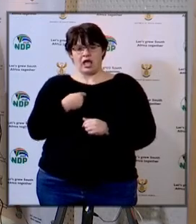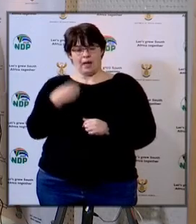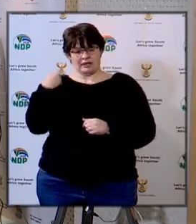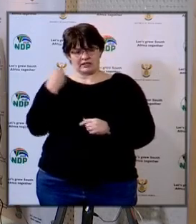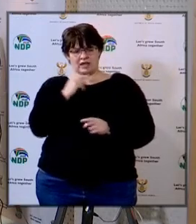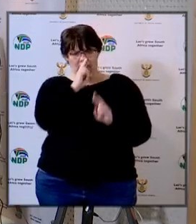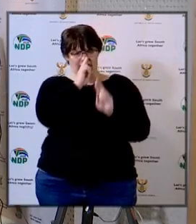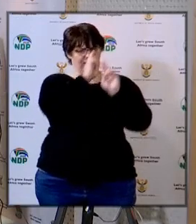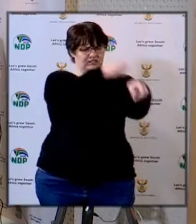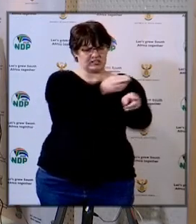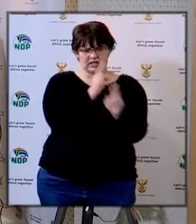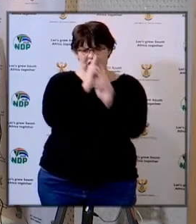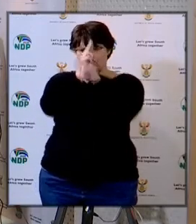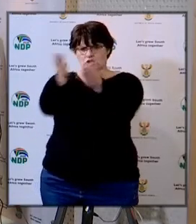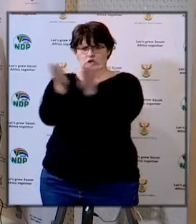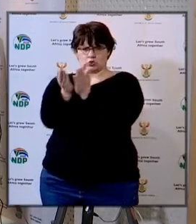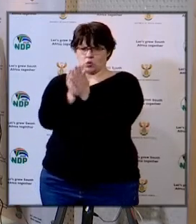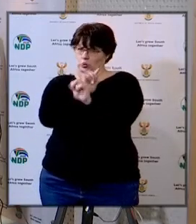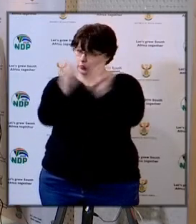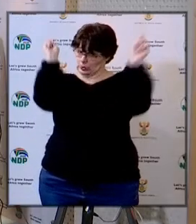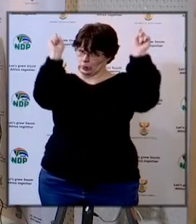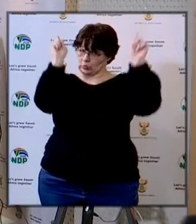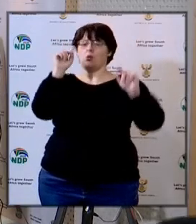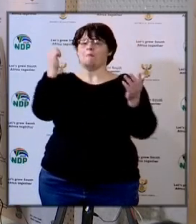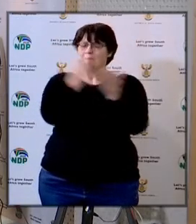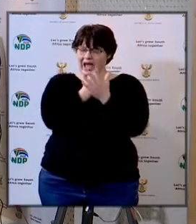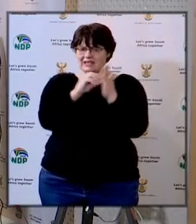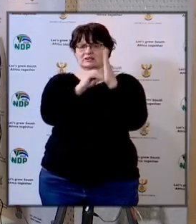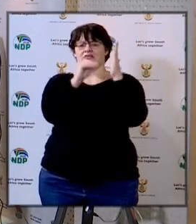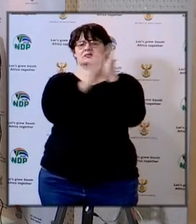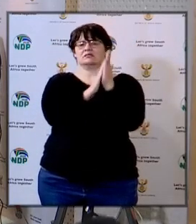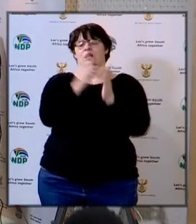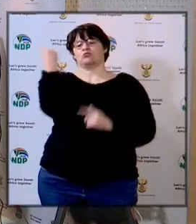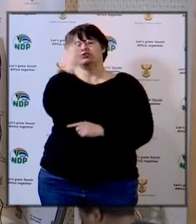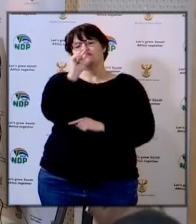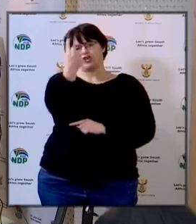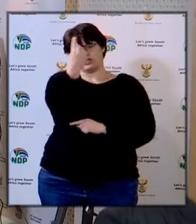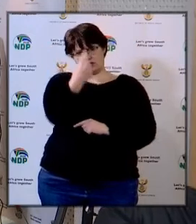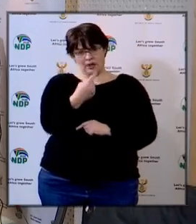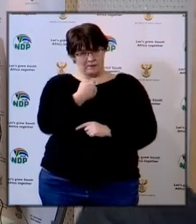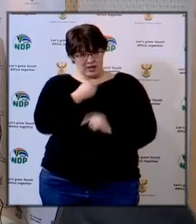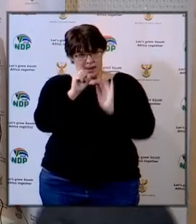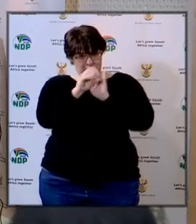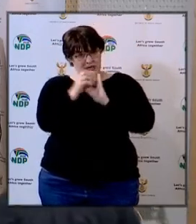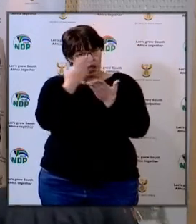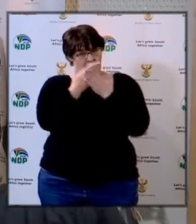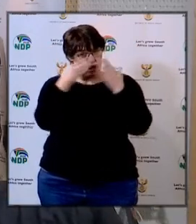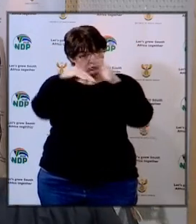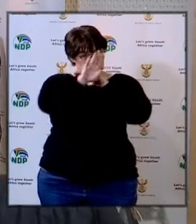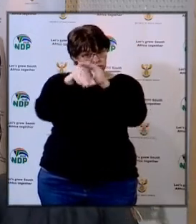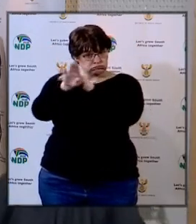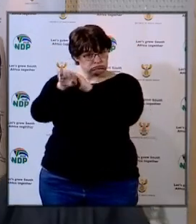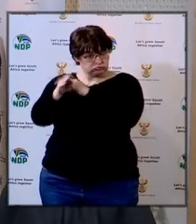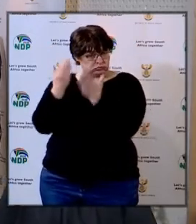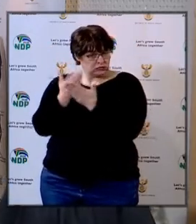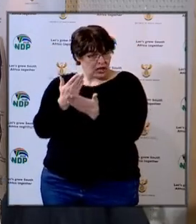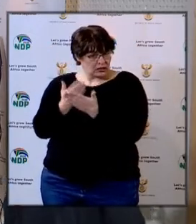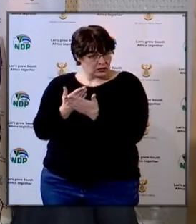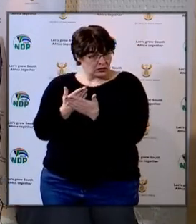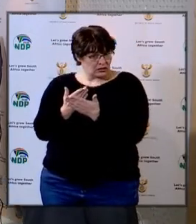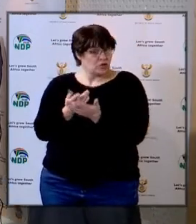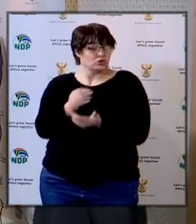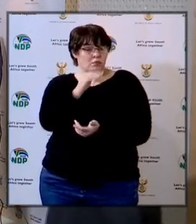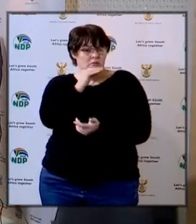visiting schools is prohibited unless you have an appointment with the principal will the media be allowed to visit